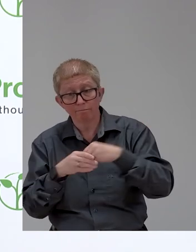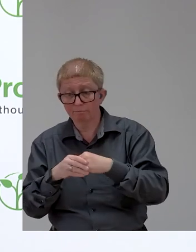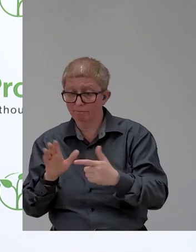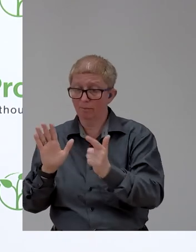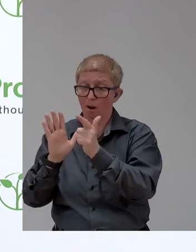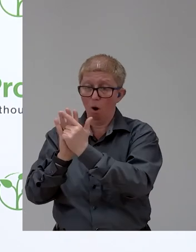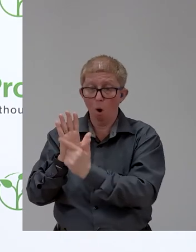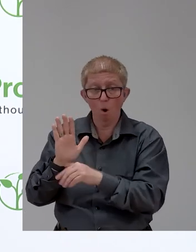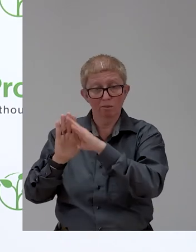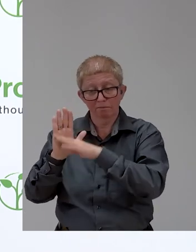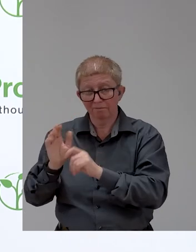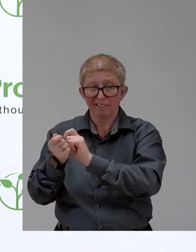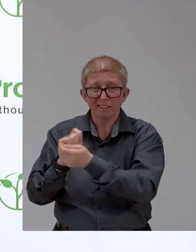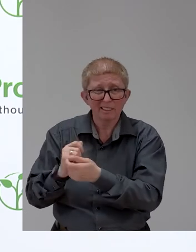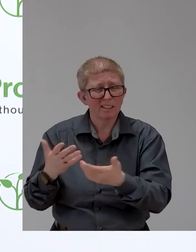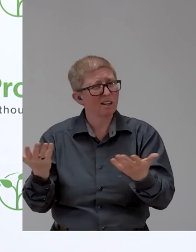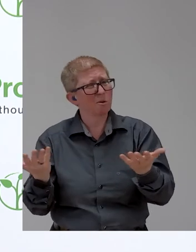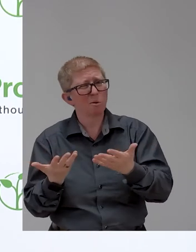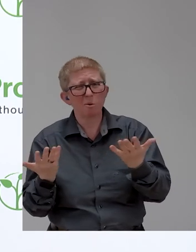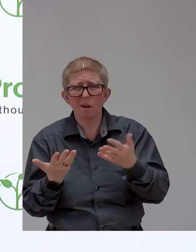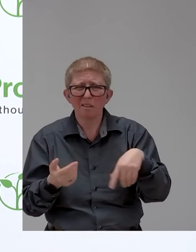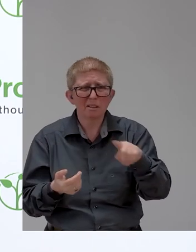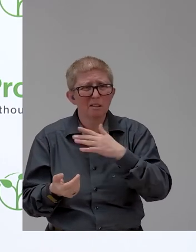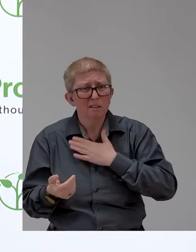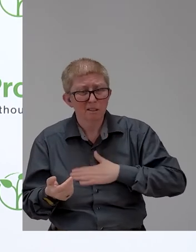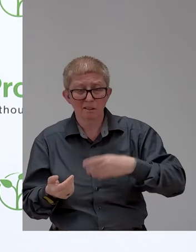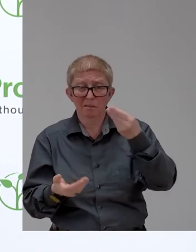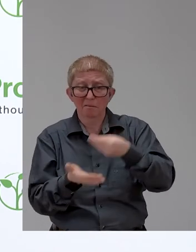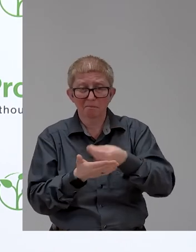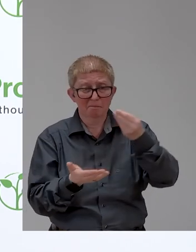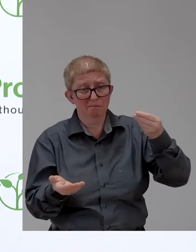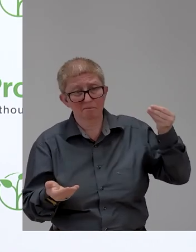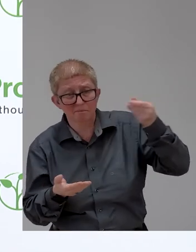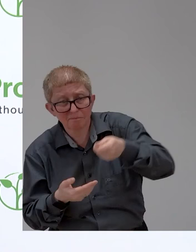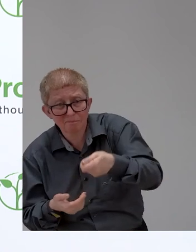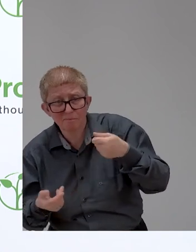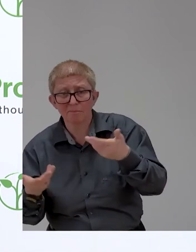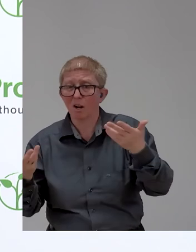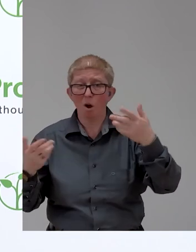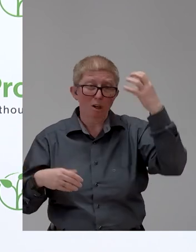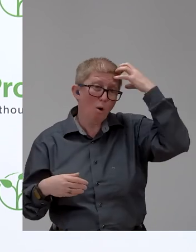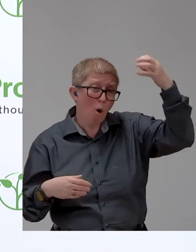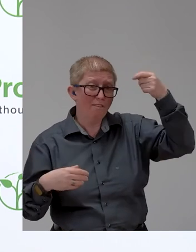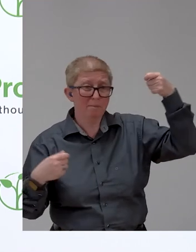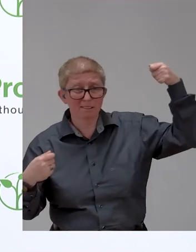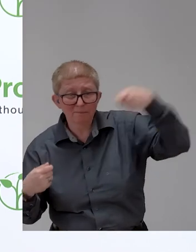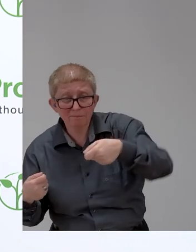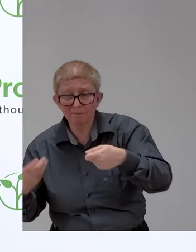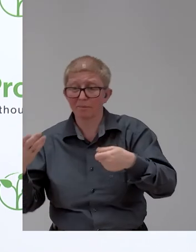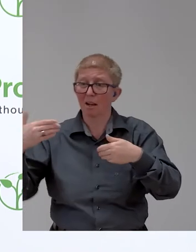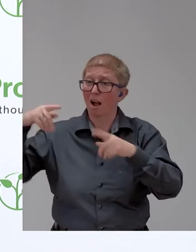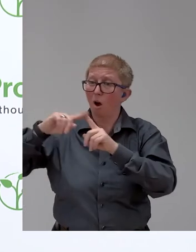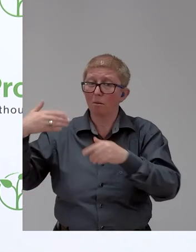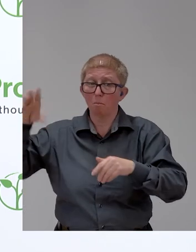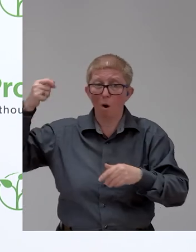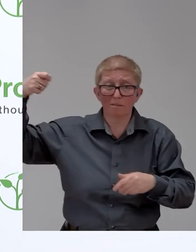be whatever, either giving the money to the government should put more money in this. And I think both of you know all the ways